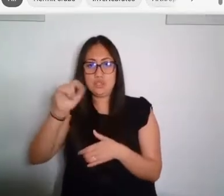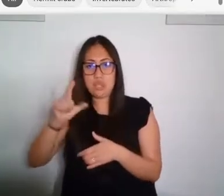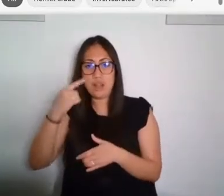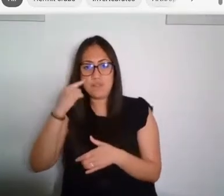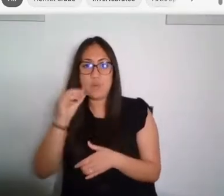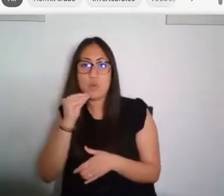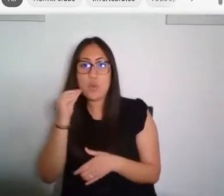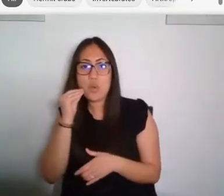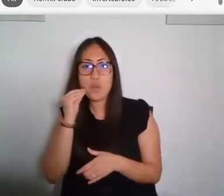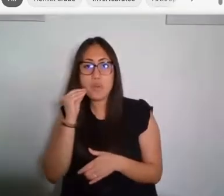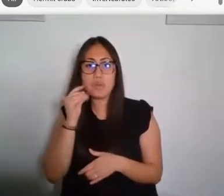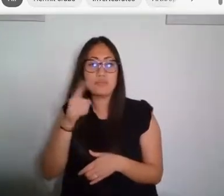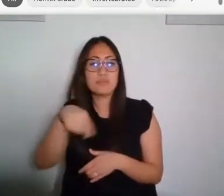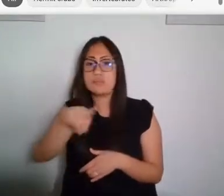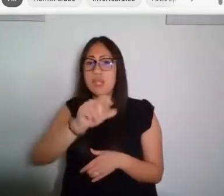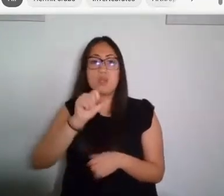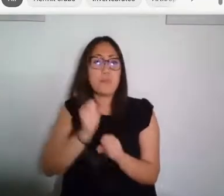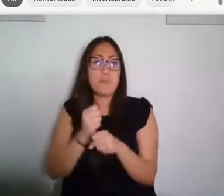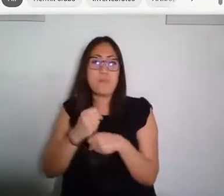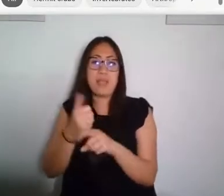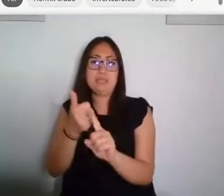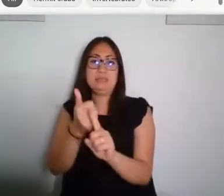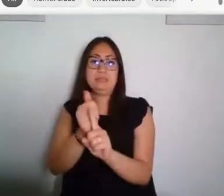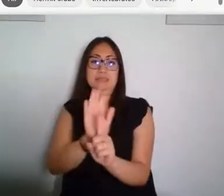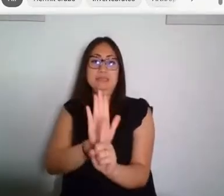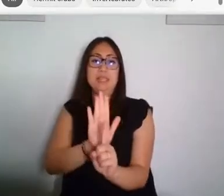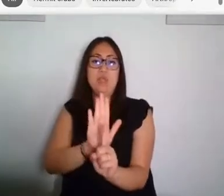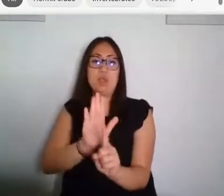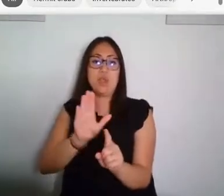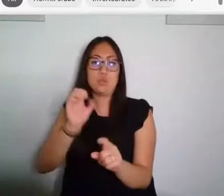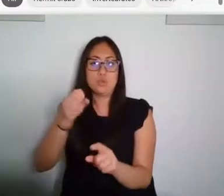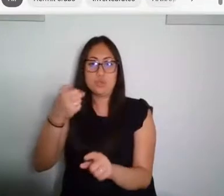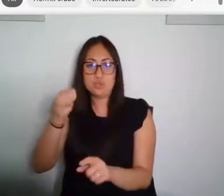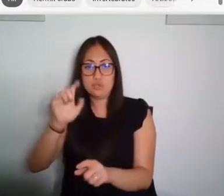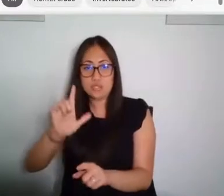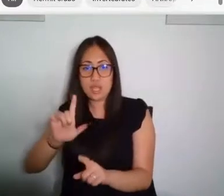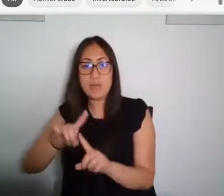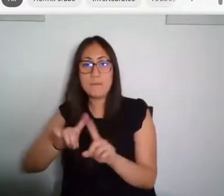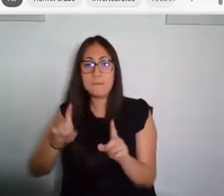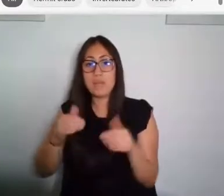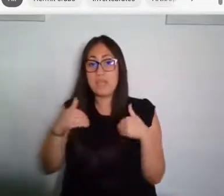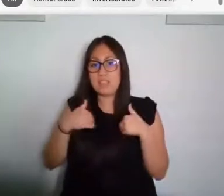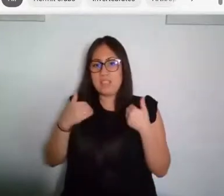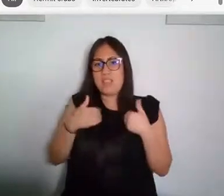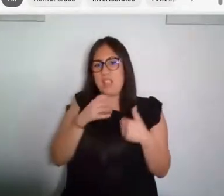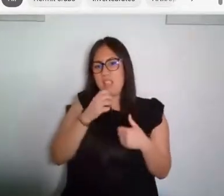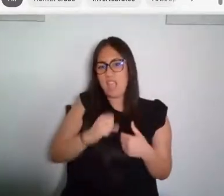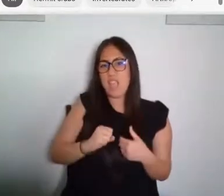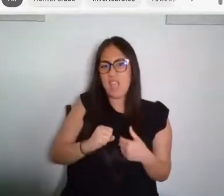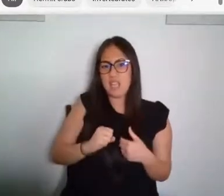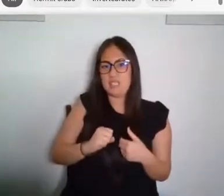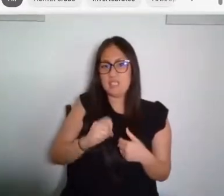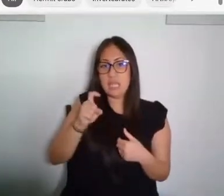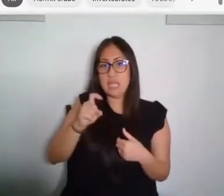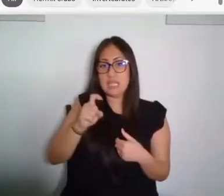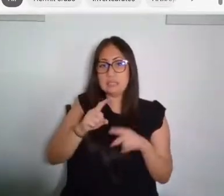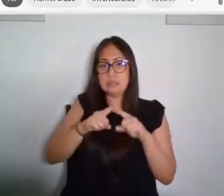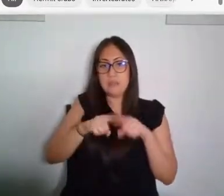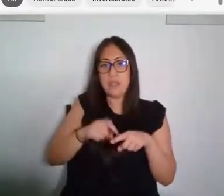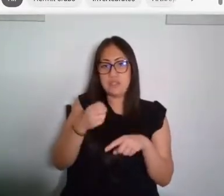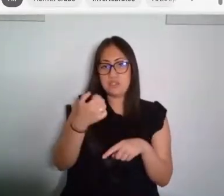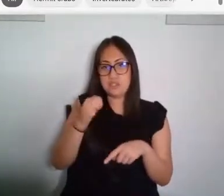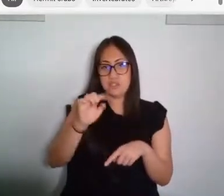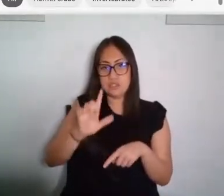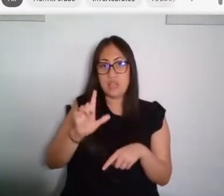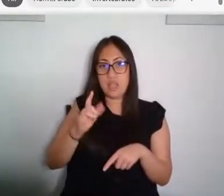don't make their own shells, and from a young age depend on the shells of other animals in order to survive. Hermit crabs are commonly seen in